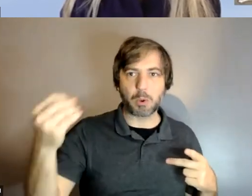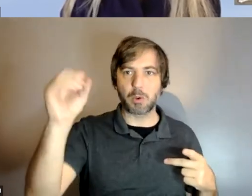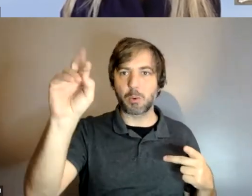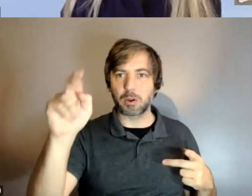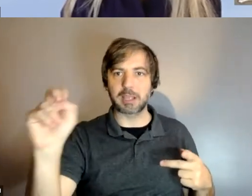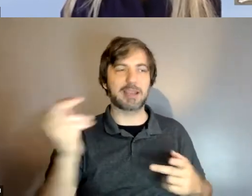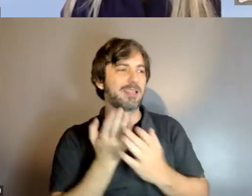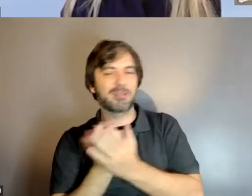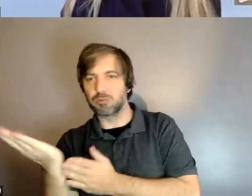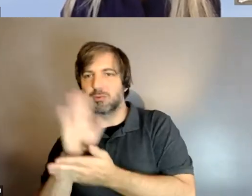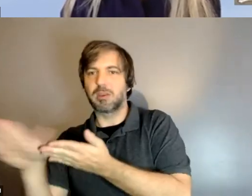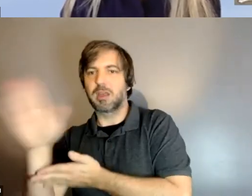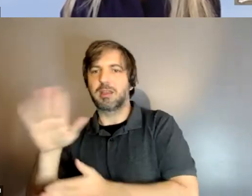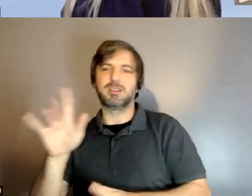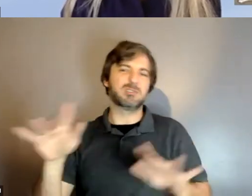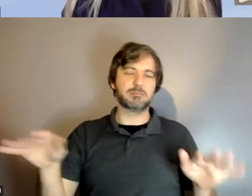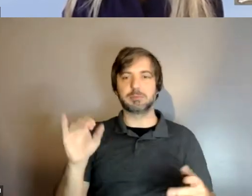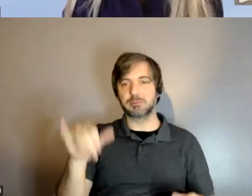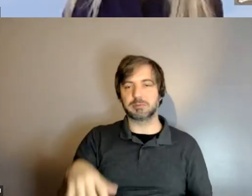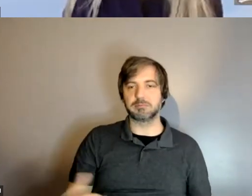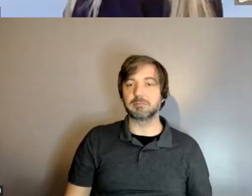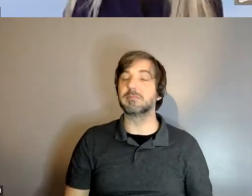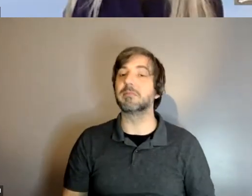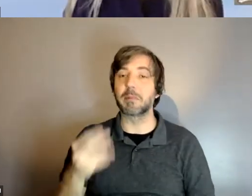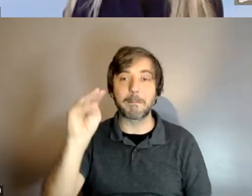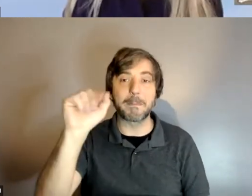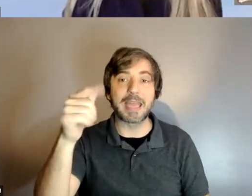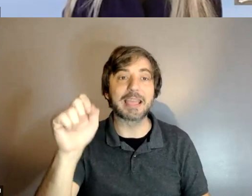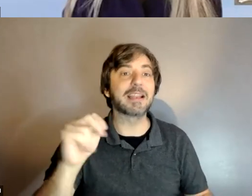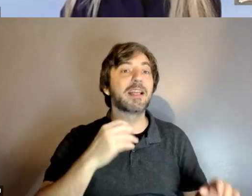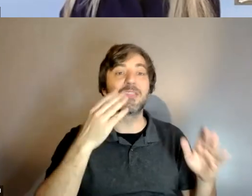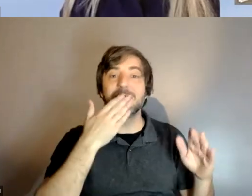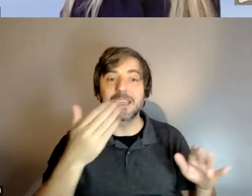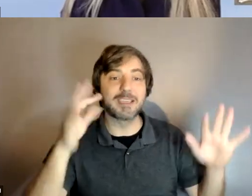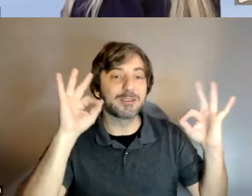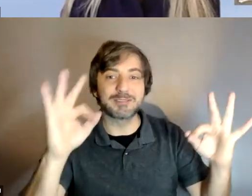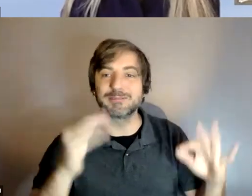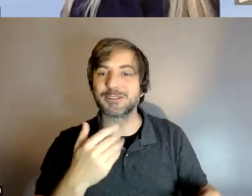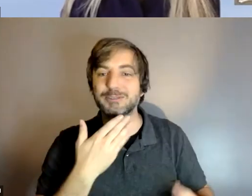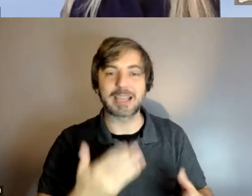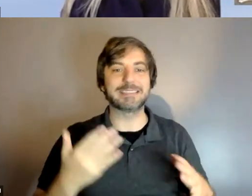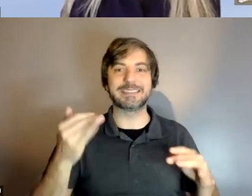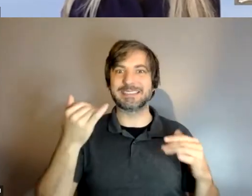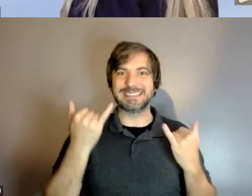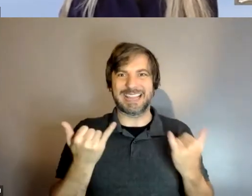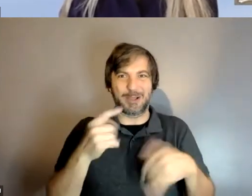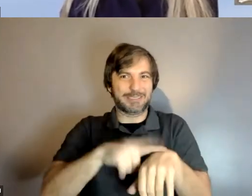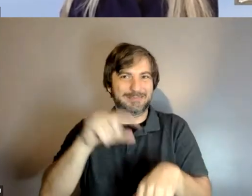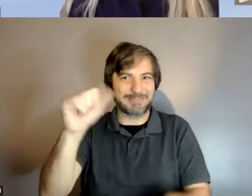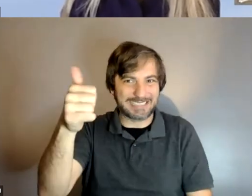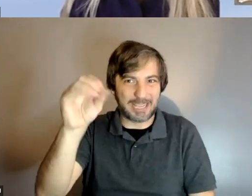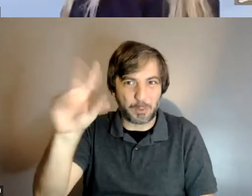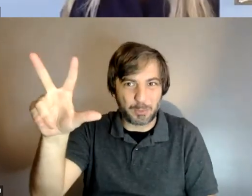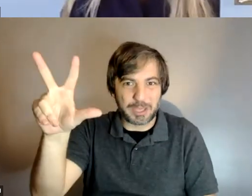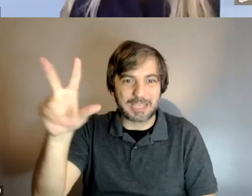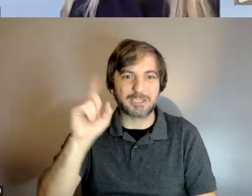great thank you sayun i apologize everyone it is 1003 and we have got to go um